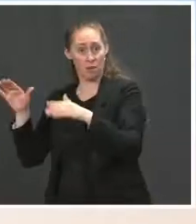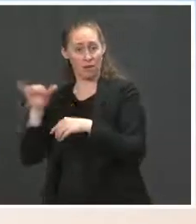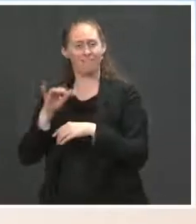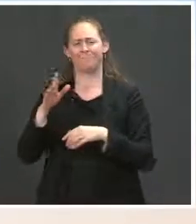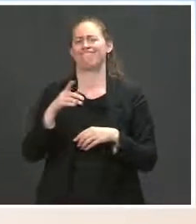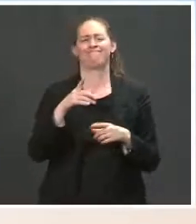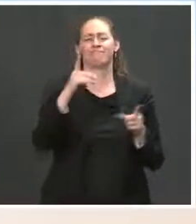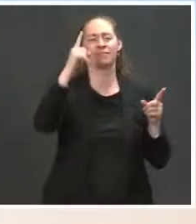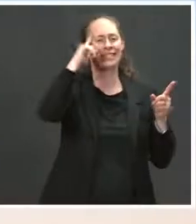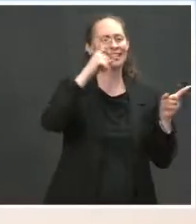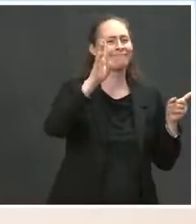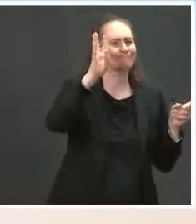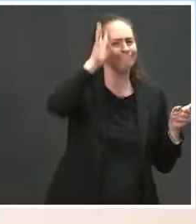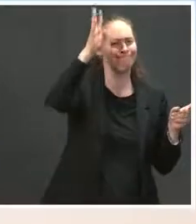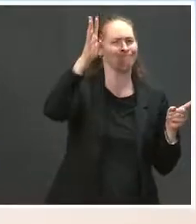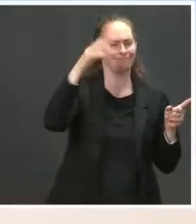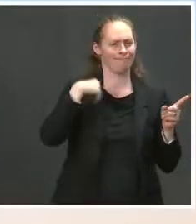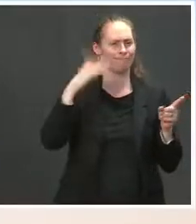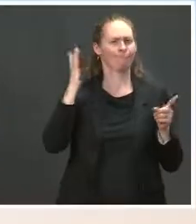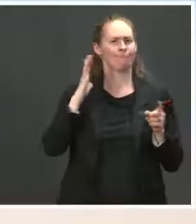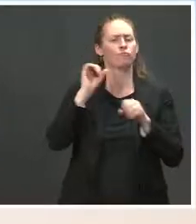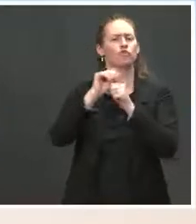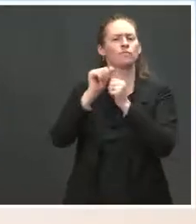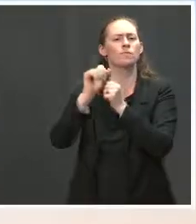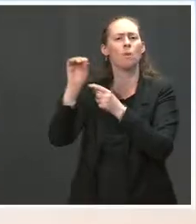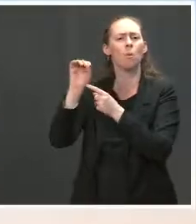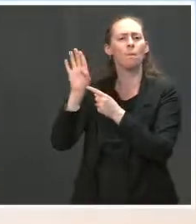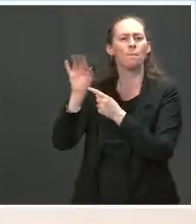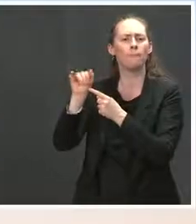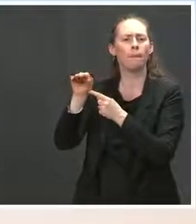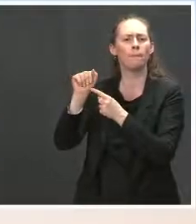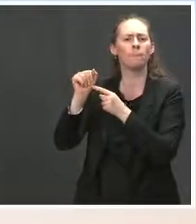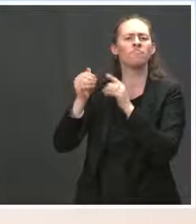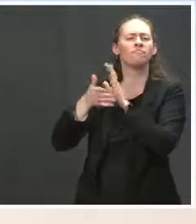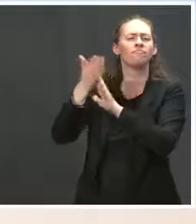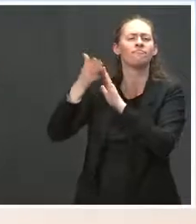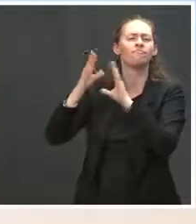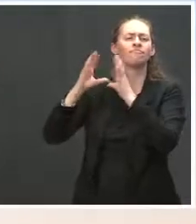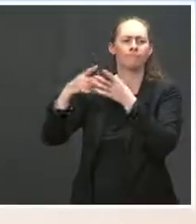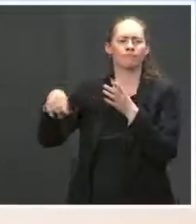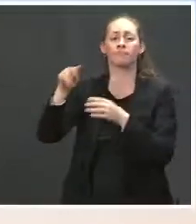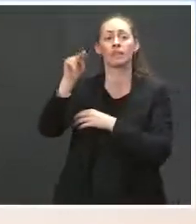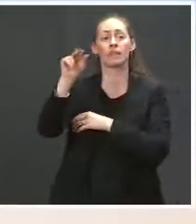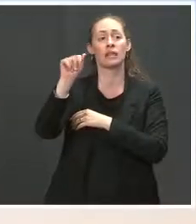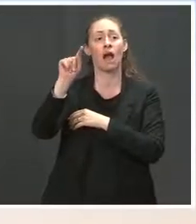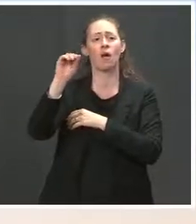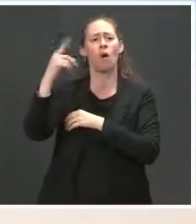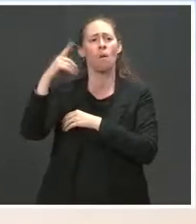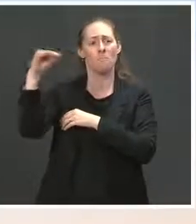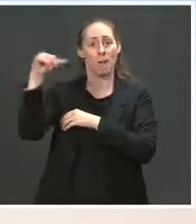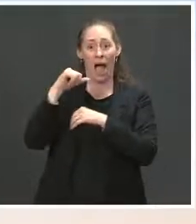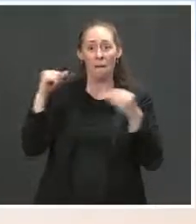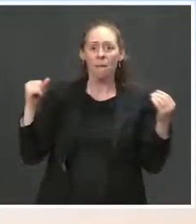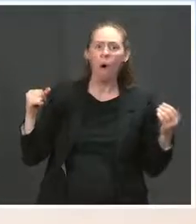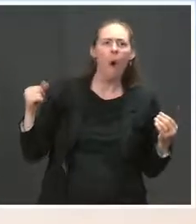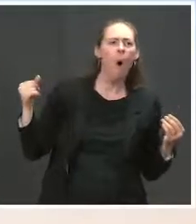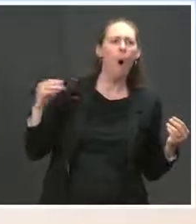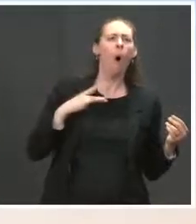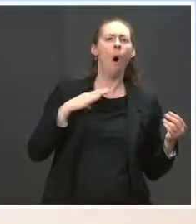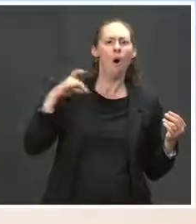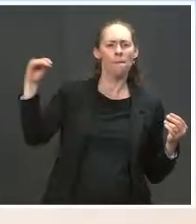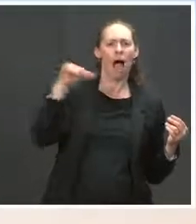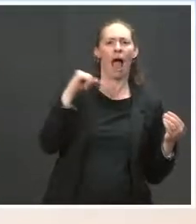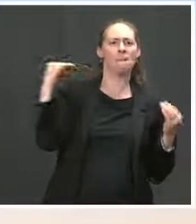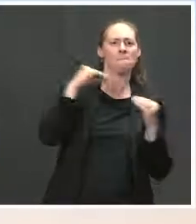I can say that the objective has always been encouraging members of NATO to pay more, pushing members of NATO to pay more. And